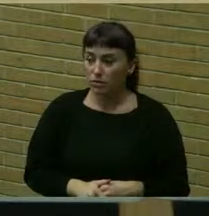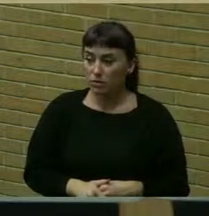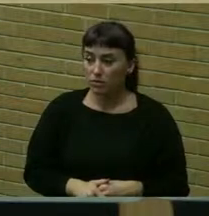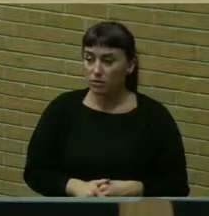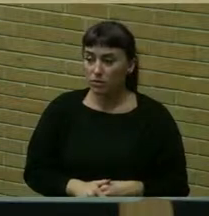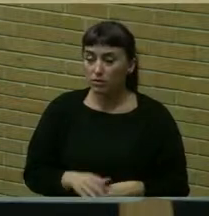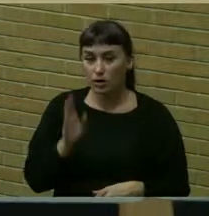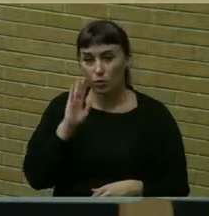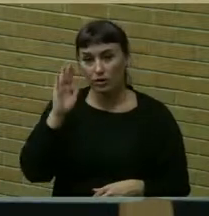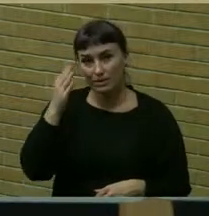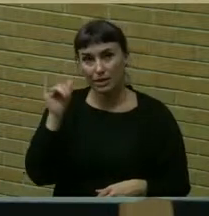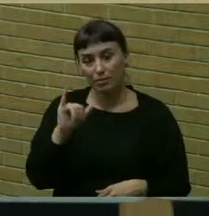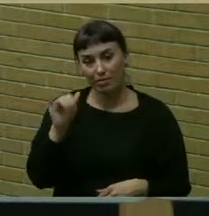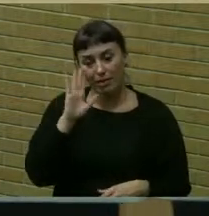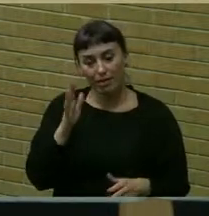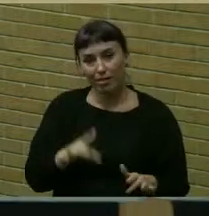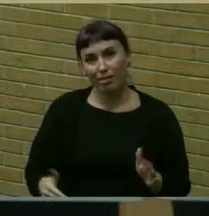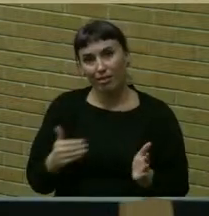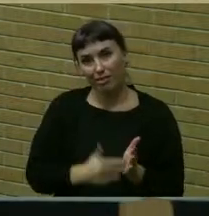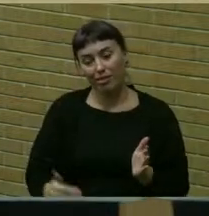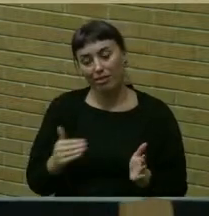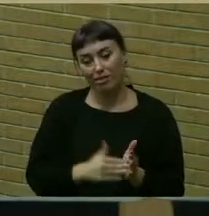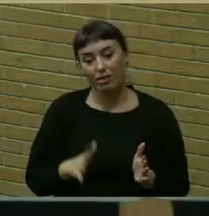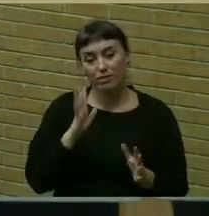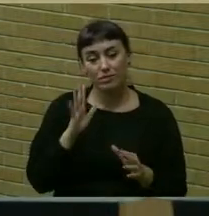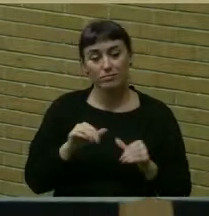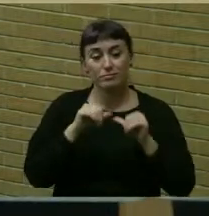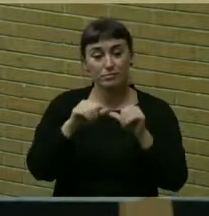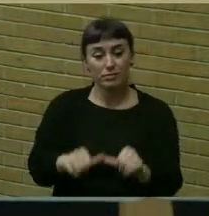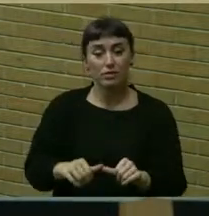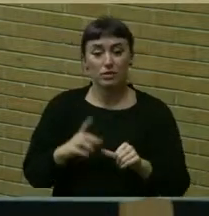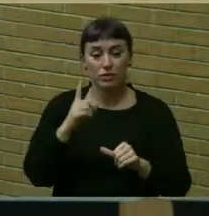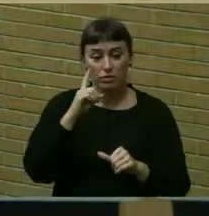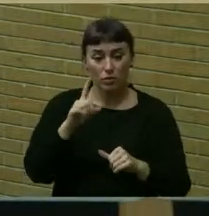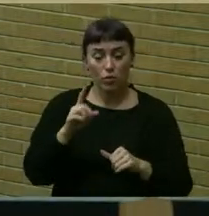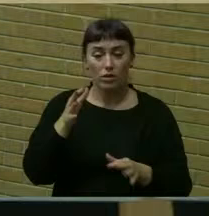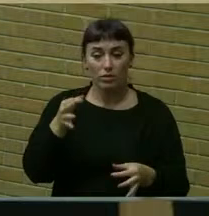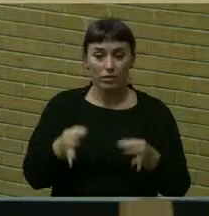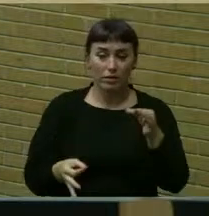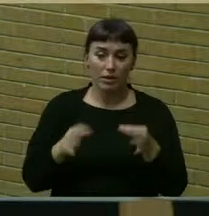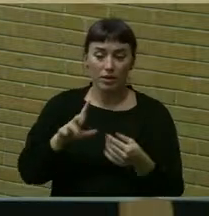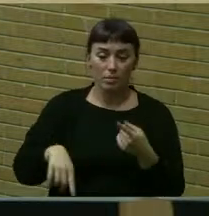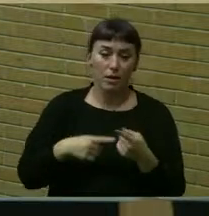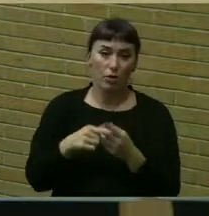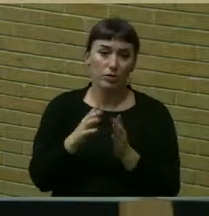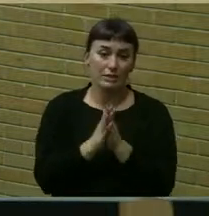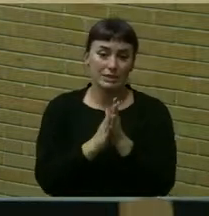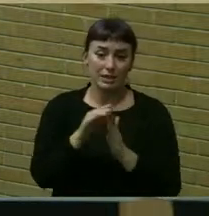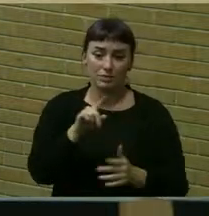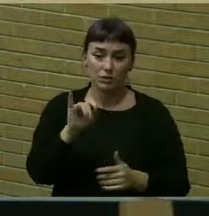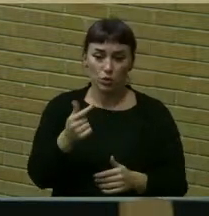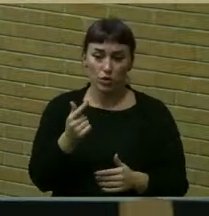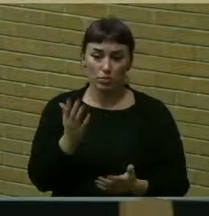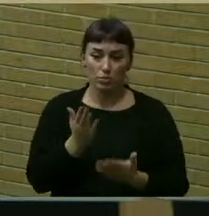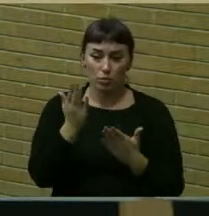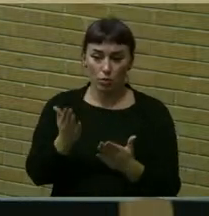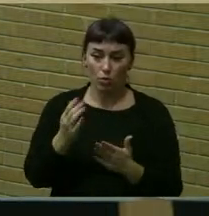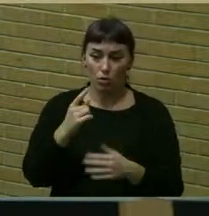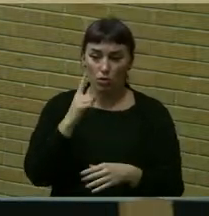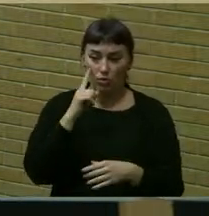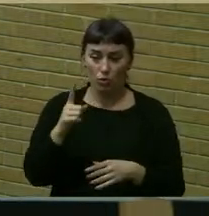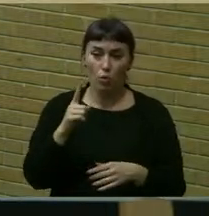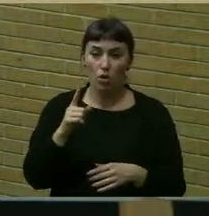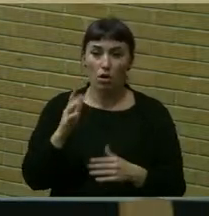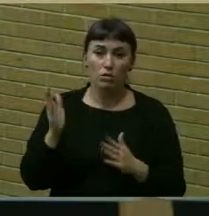It's going to sound a little bit like a broken record, but this is the continuation of the hearing on the incentive zoning proposal for a